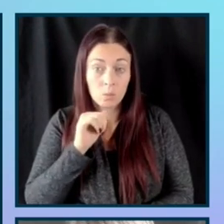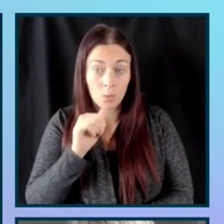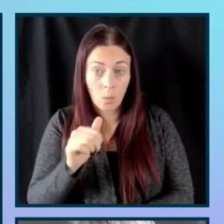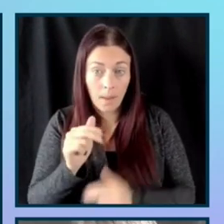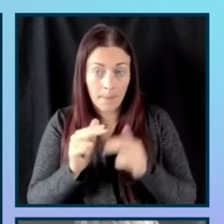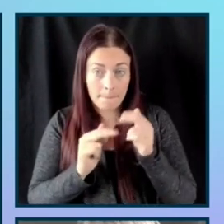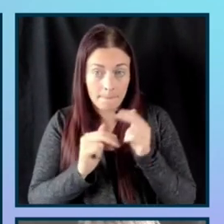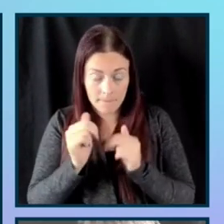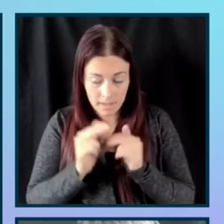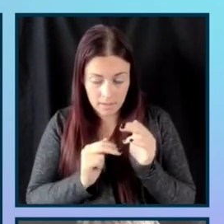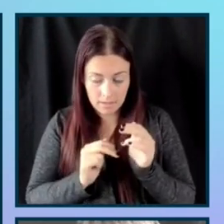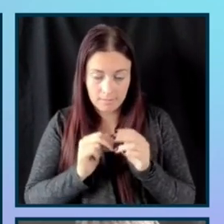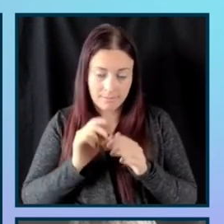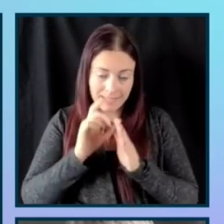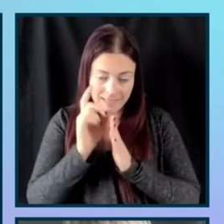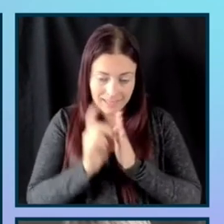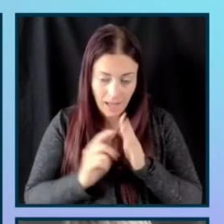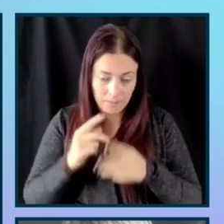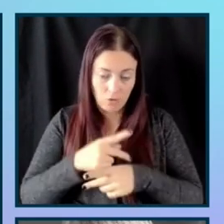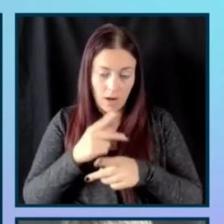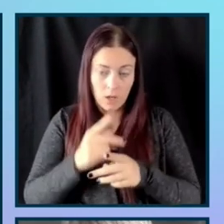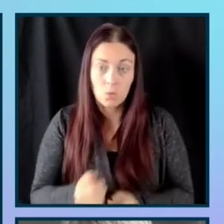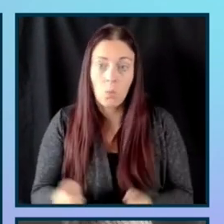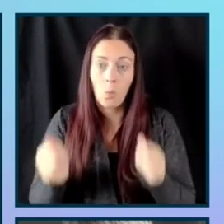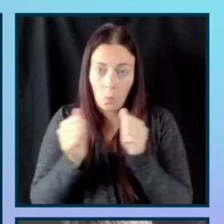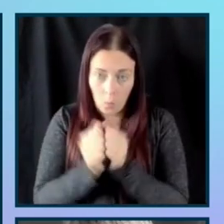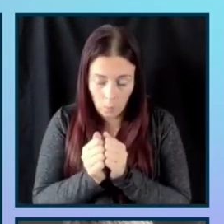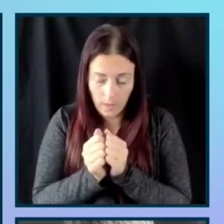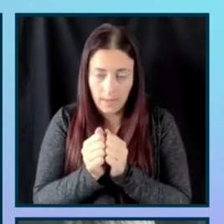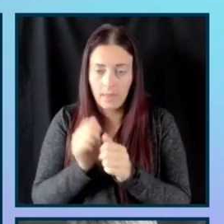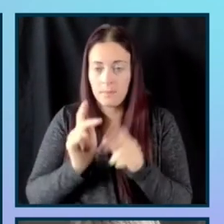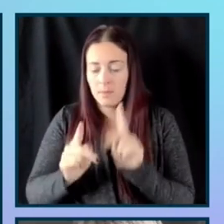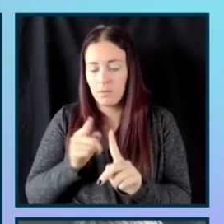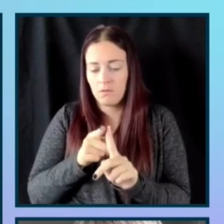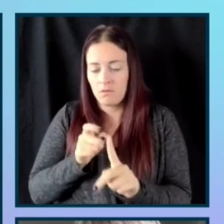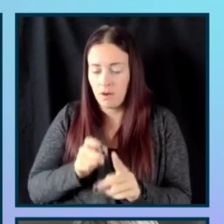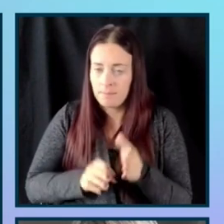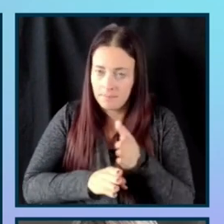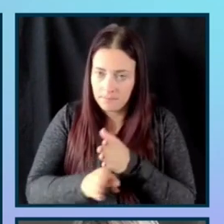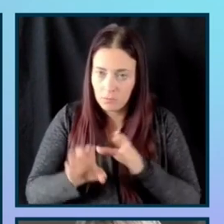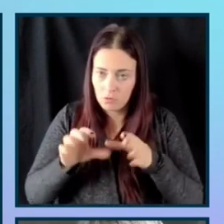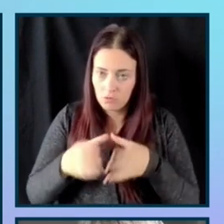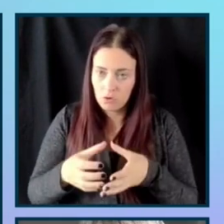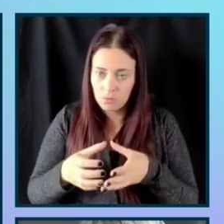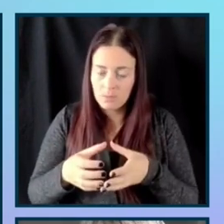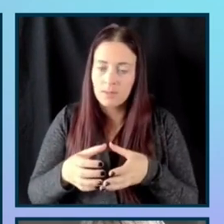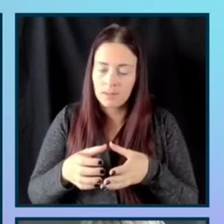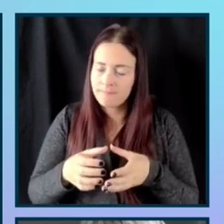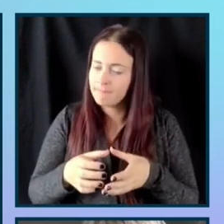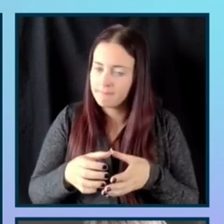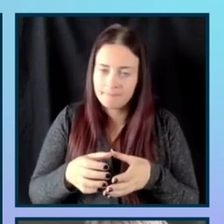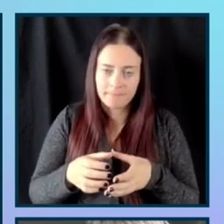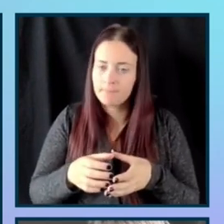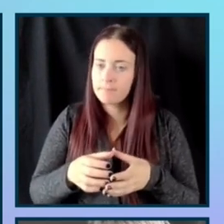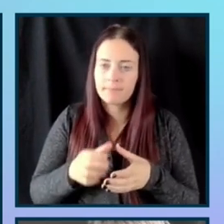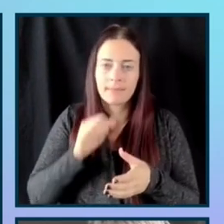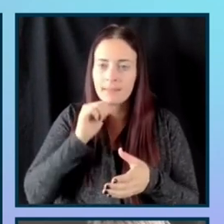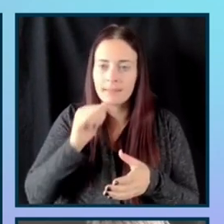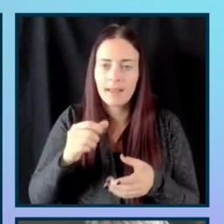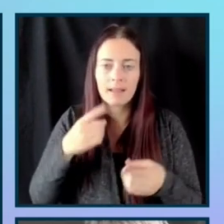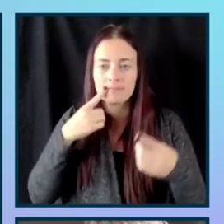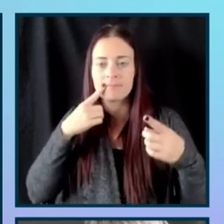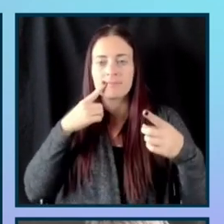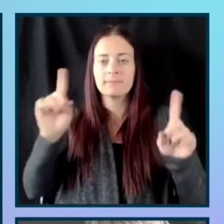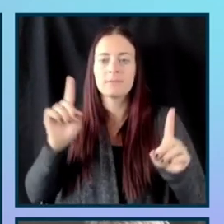um, folks from underrepresented groups, there is a big mismatch in what we deliver for those folks. So,